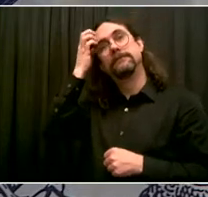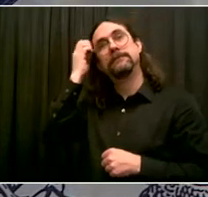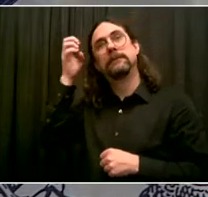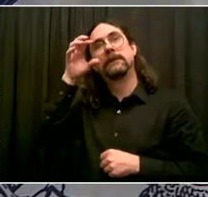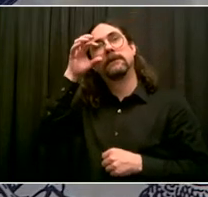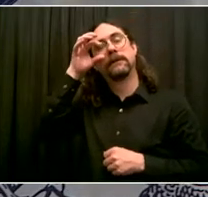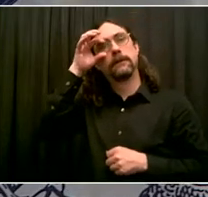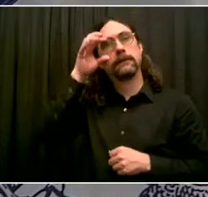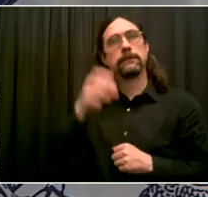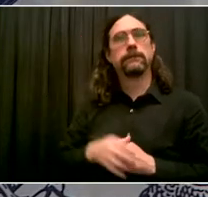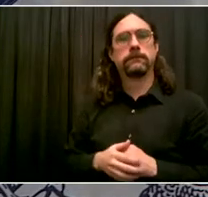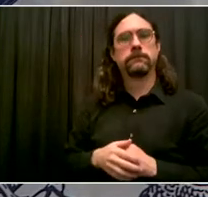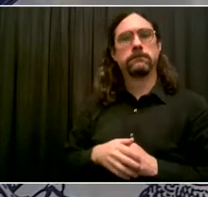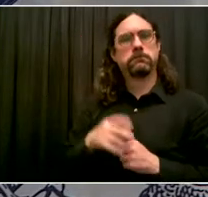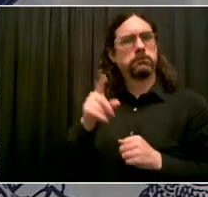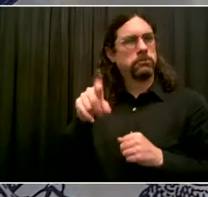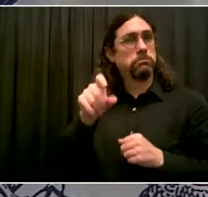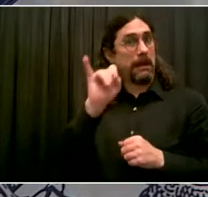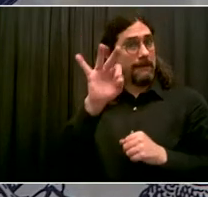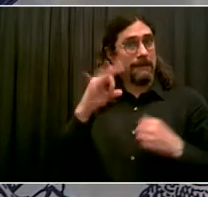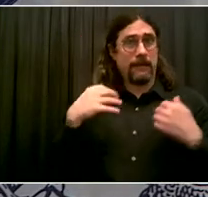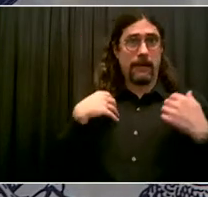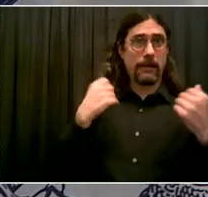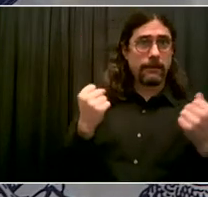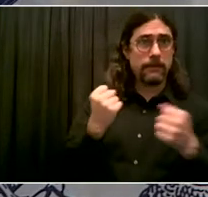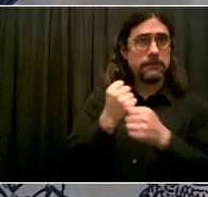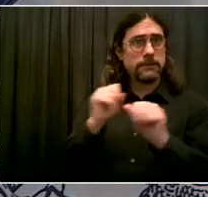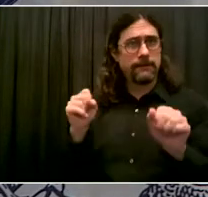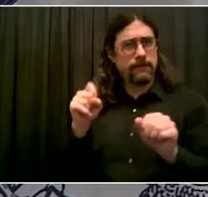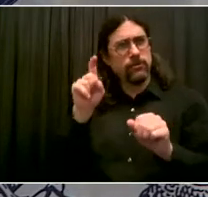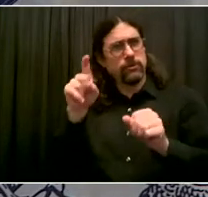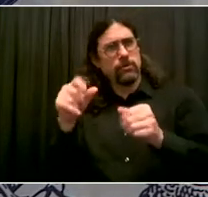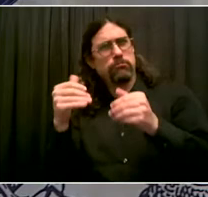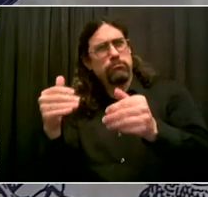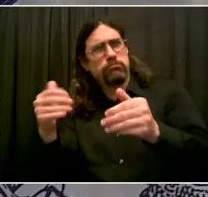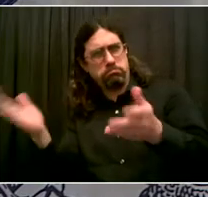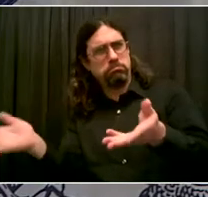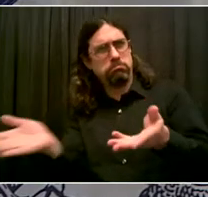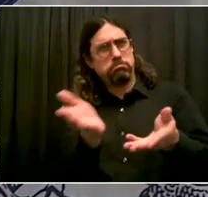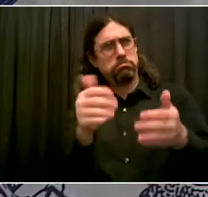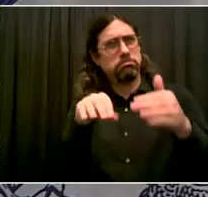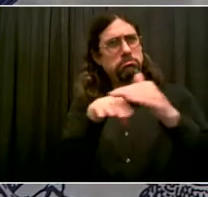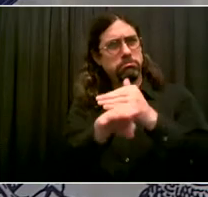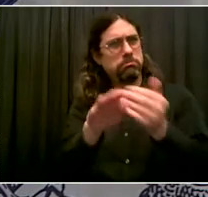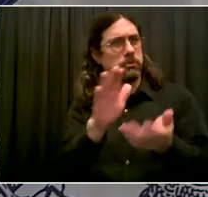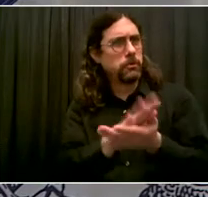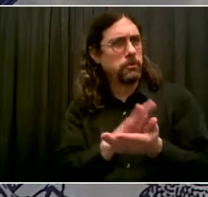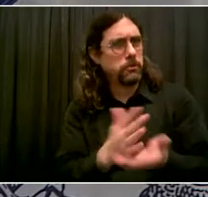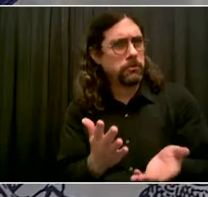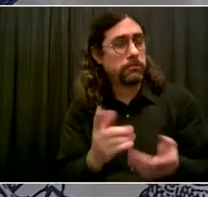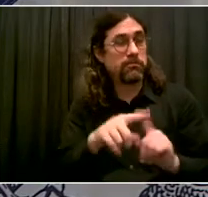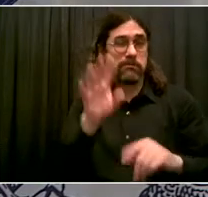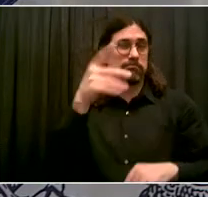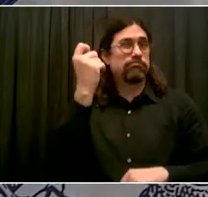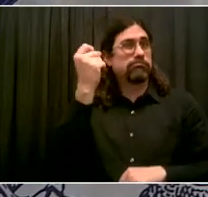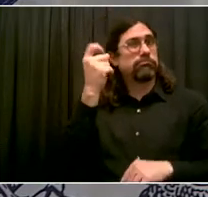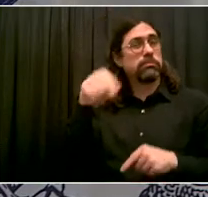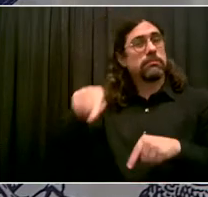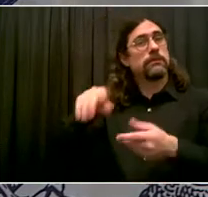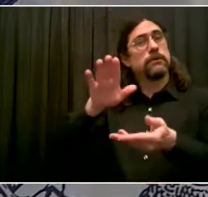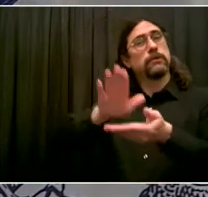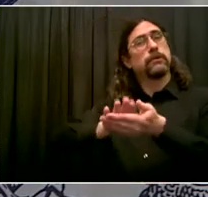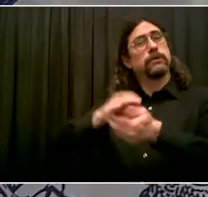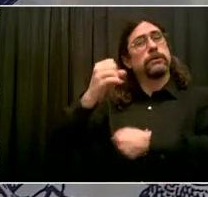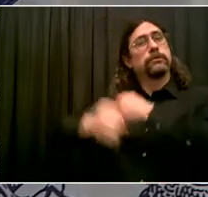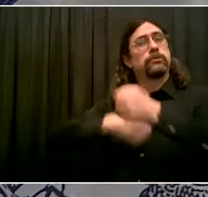there's three and a half months left in the school year. That's a lot. But there's also lead time that would be involved in something like this. Tell me. I'm